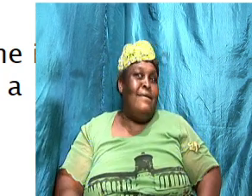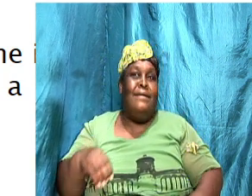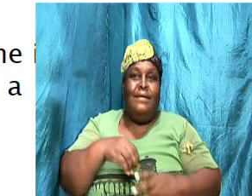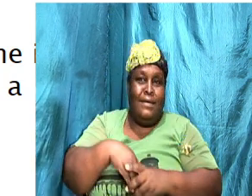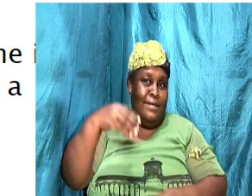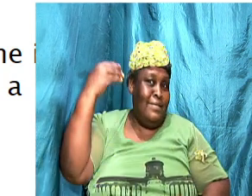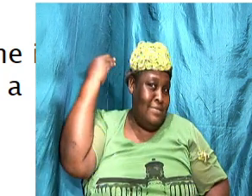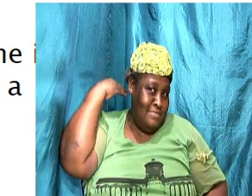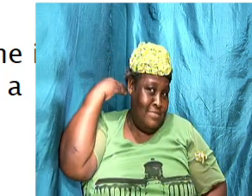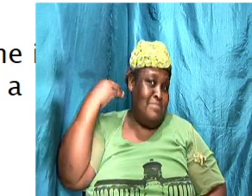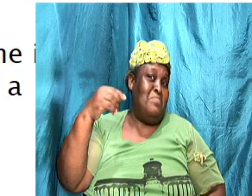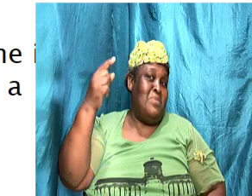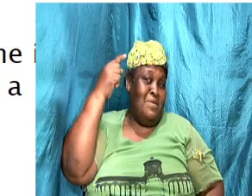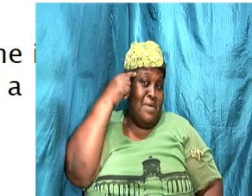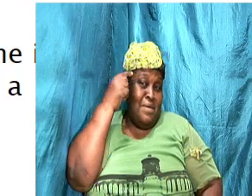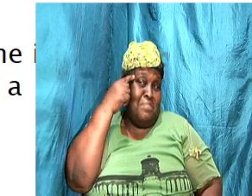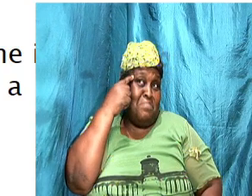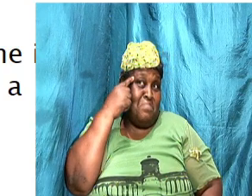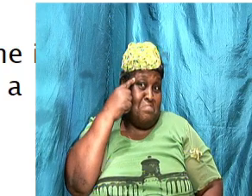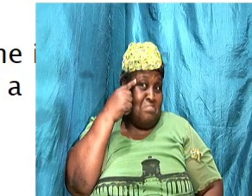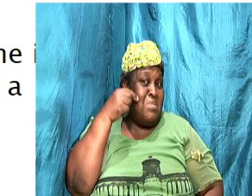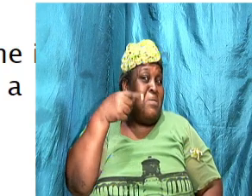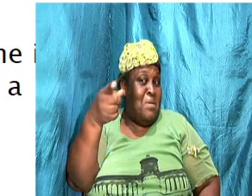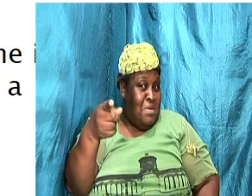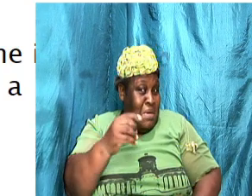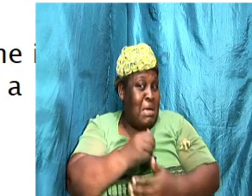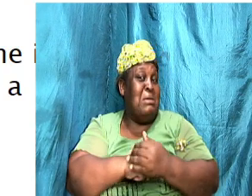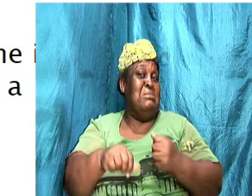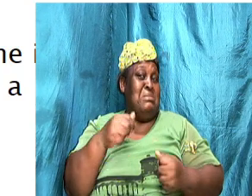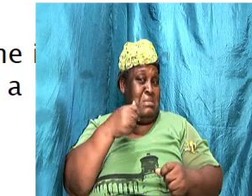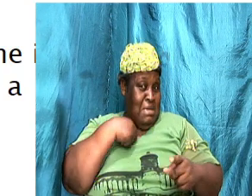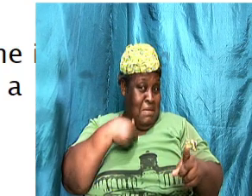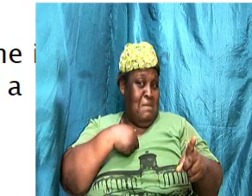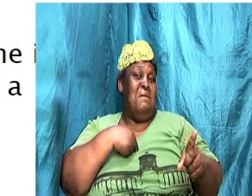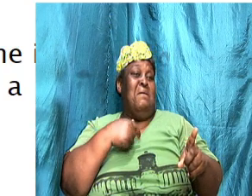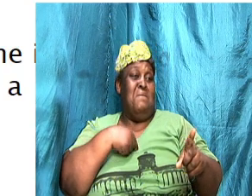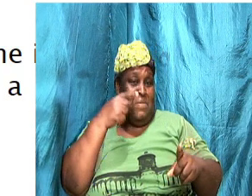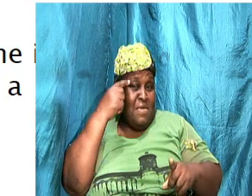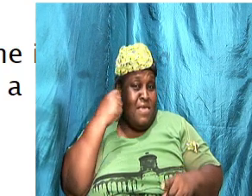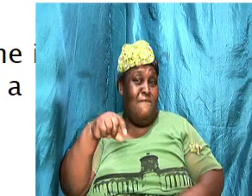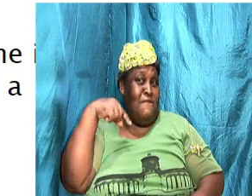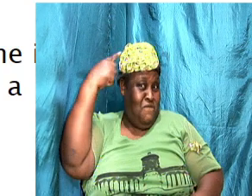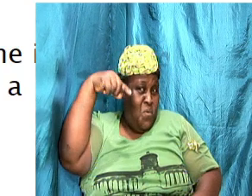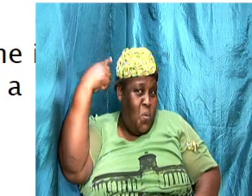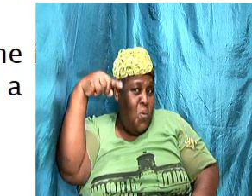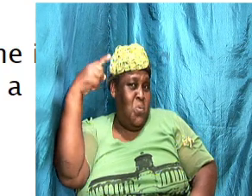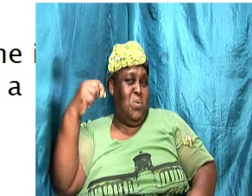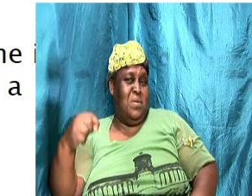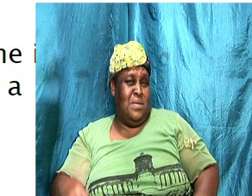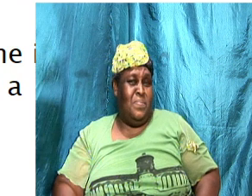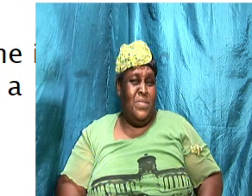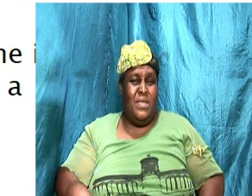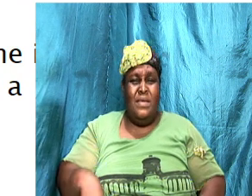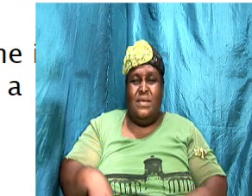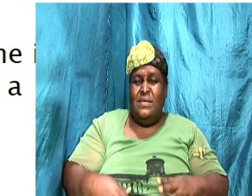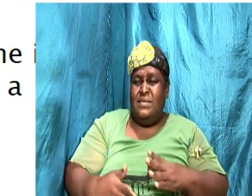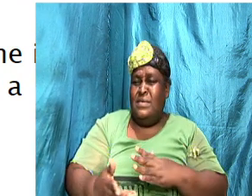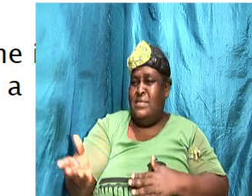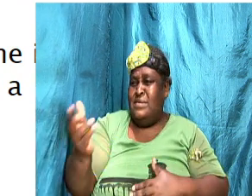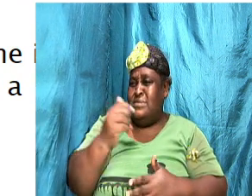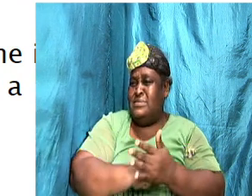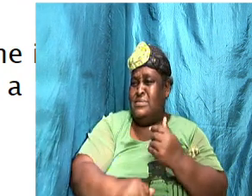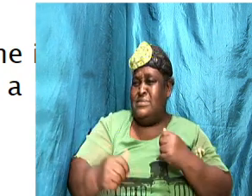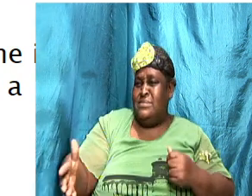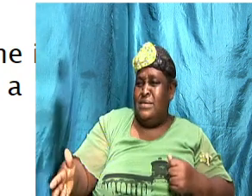know. In the back of the spouse's mind, Boy, he might take me for idiot, or she's taking me for idiot. Right? So these are some of the things that will come up in the back of the